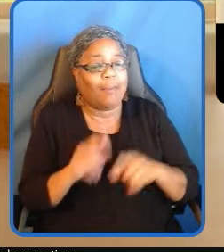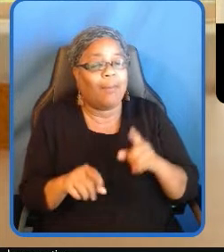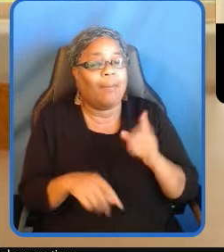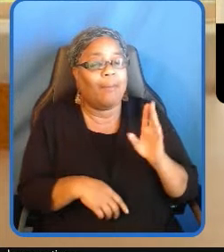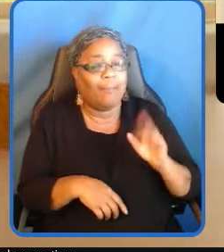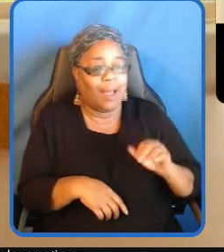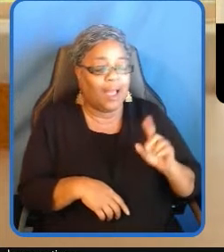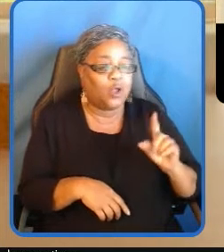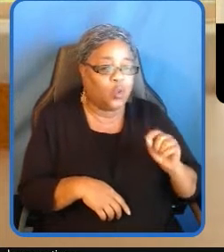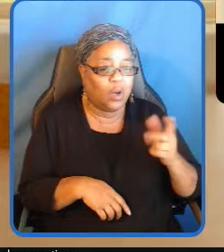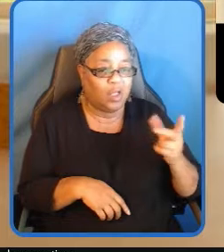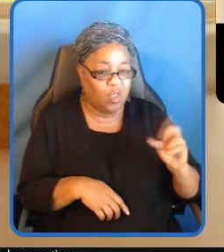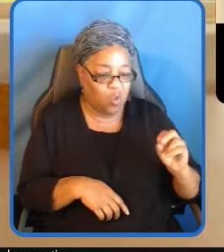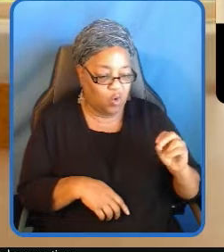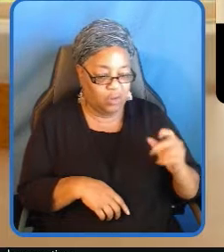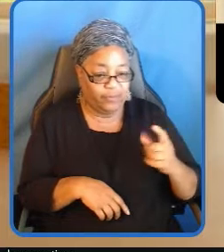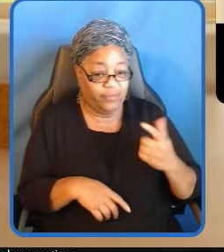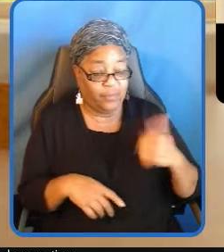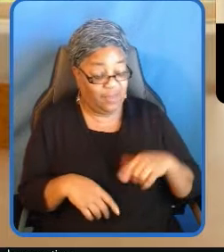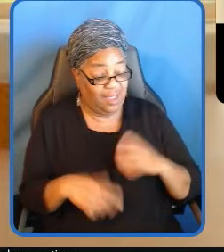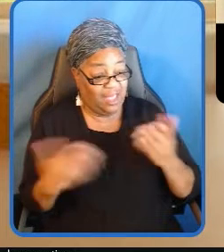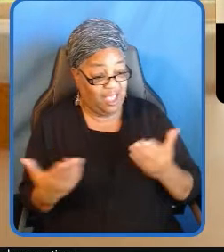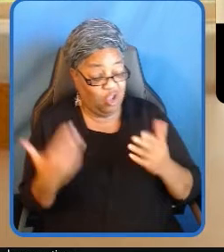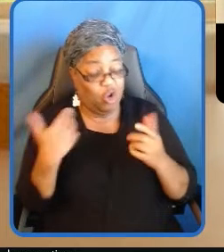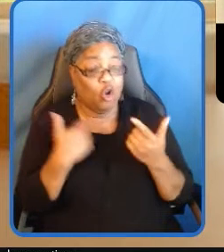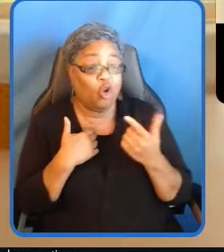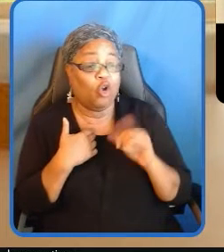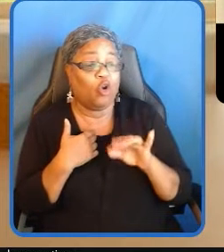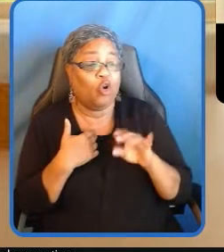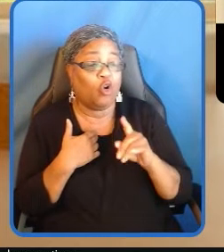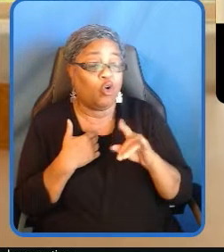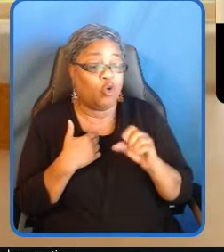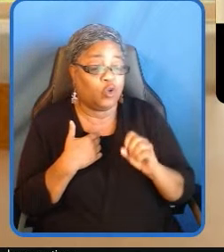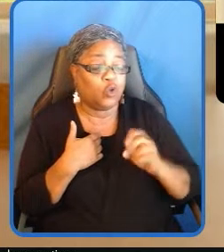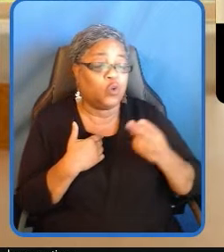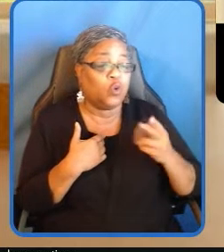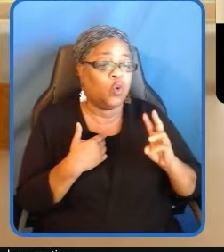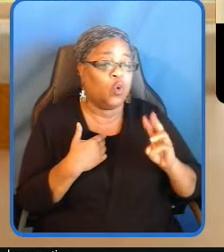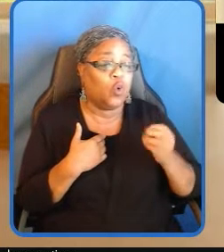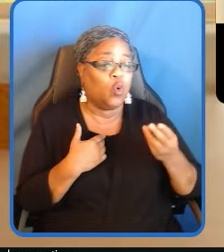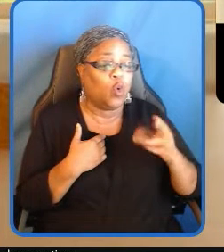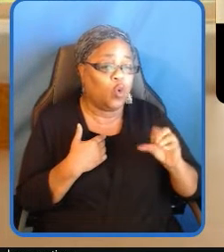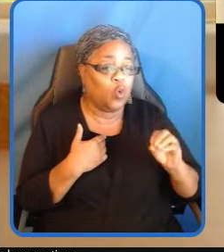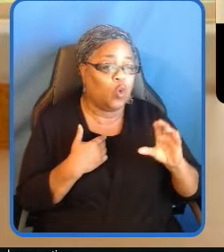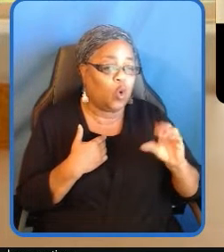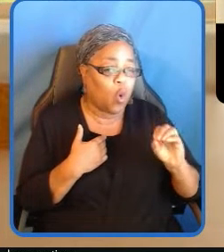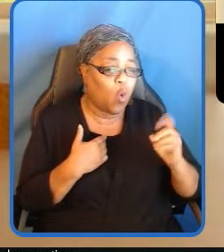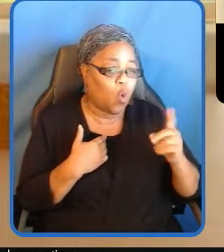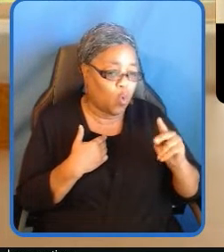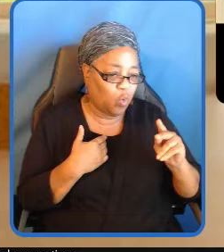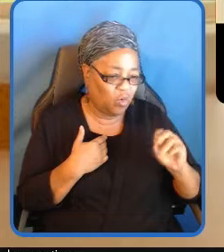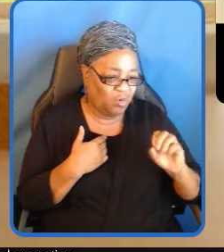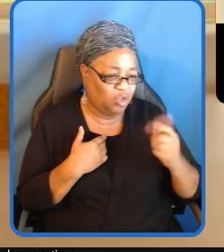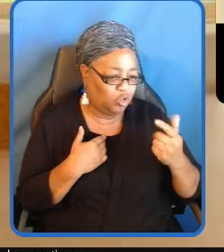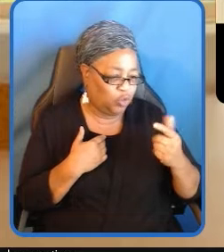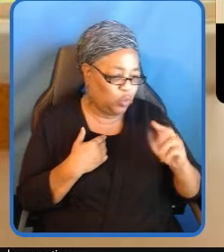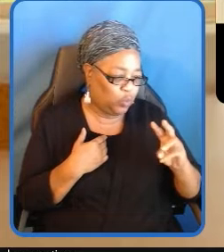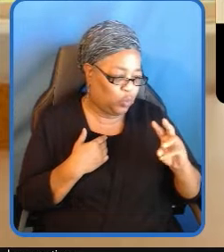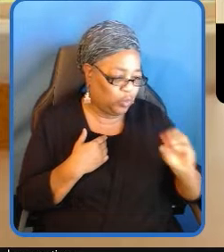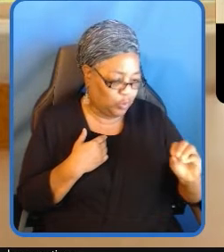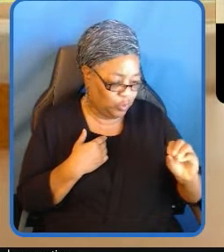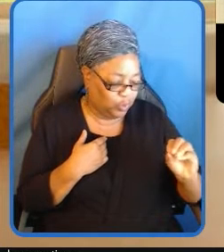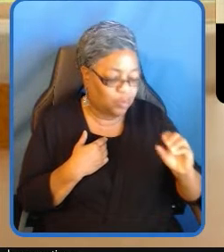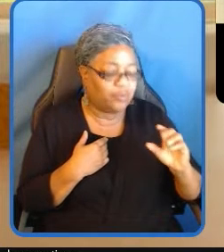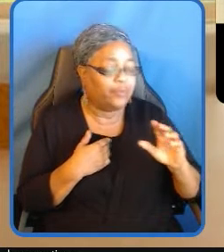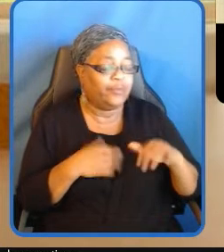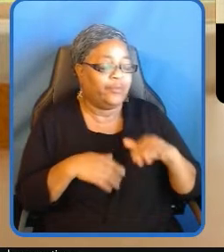say that you can't be what you can't see girls learn in school and through culture about men like Bill Gates and Mark Zuckerberg